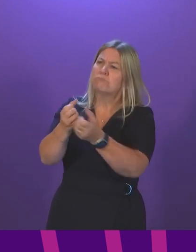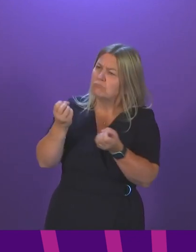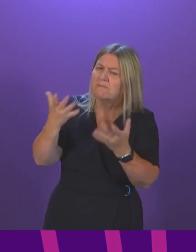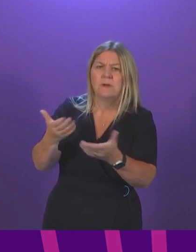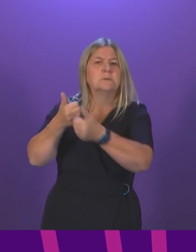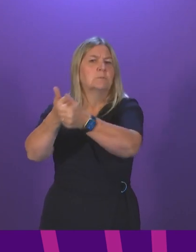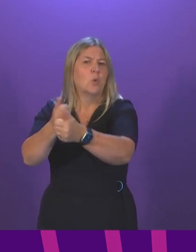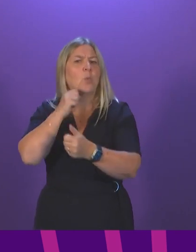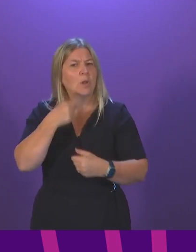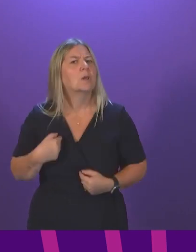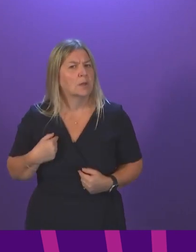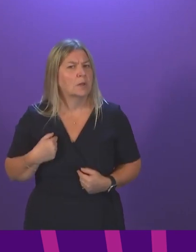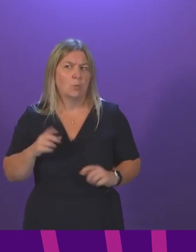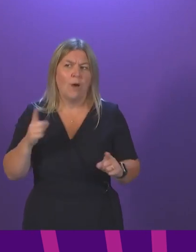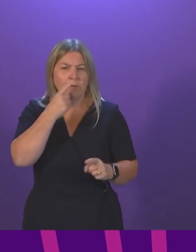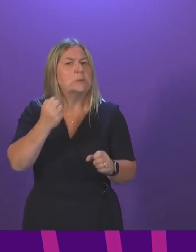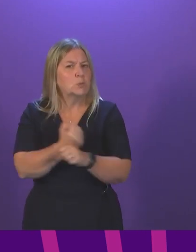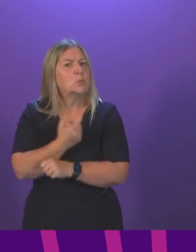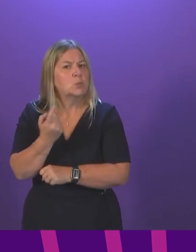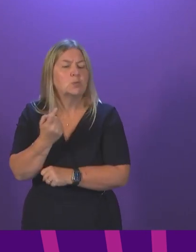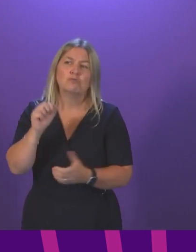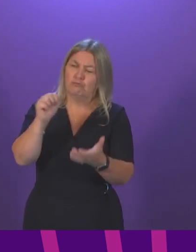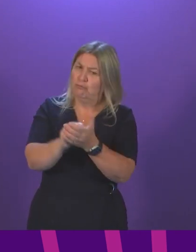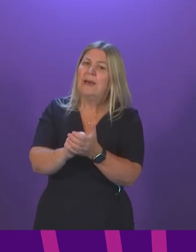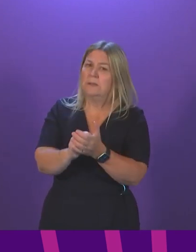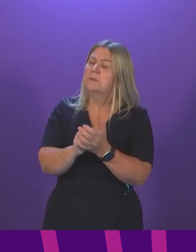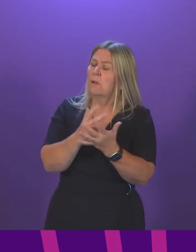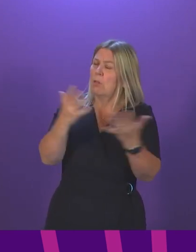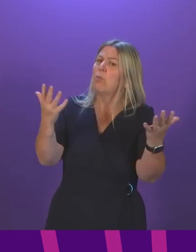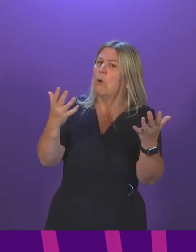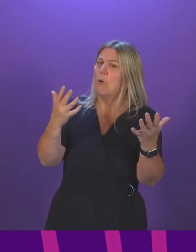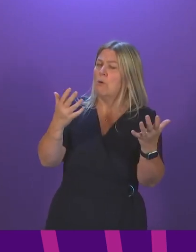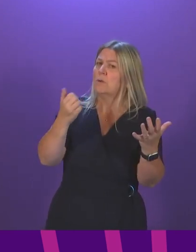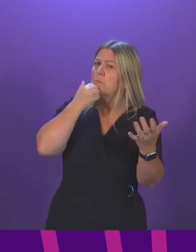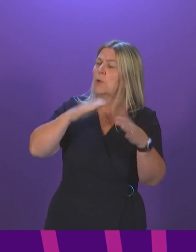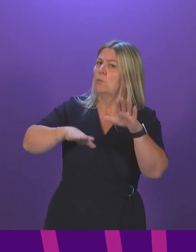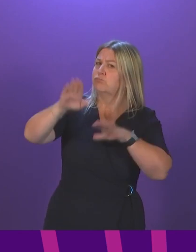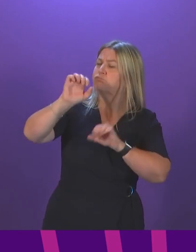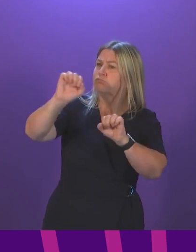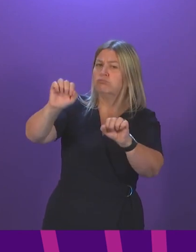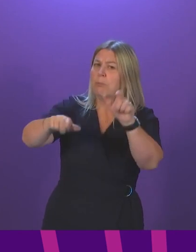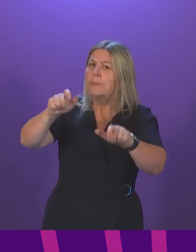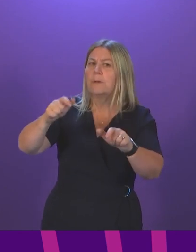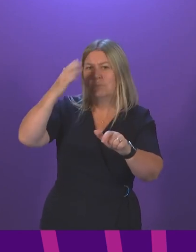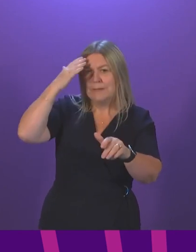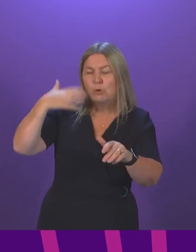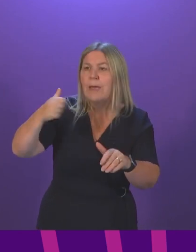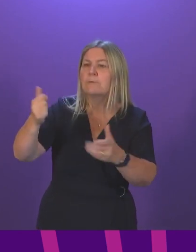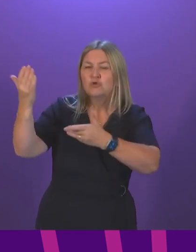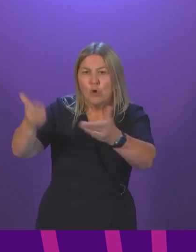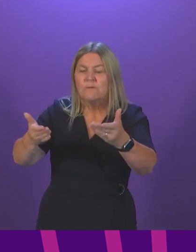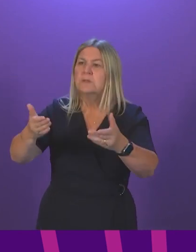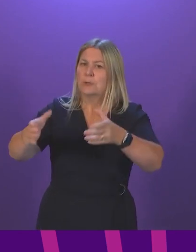Liam McArthur is right to point to the fact that there is already record numbers of people working in our mental health services and there is